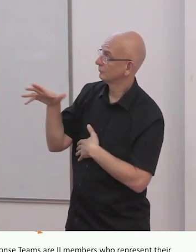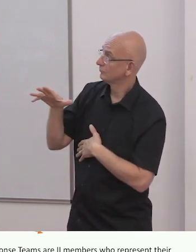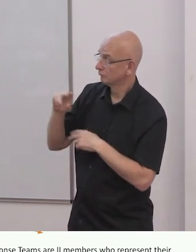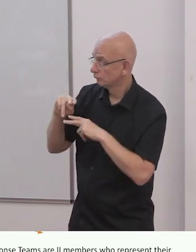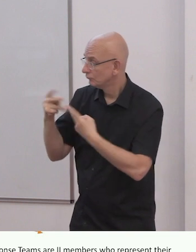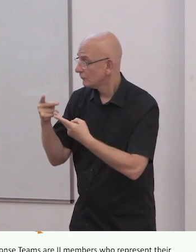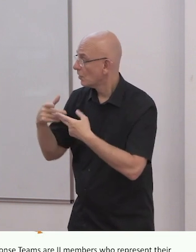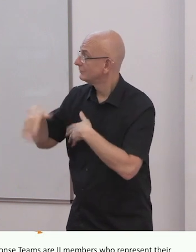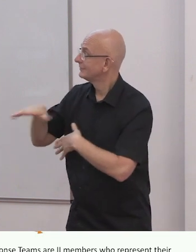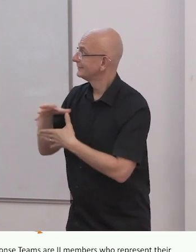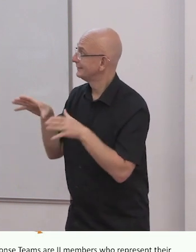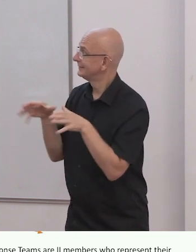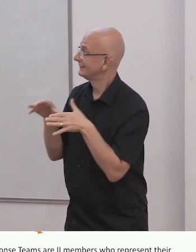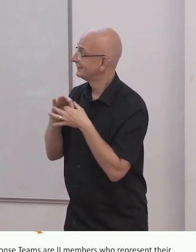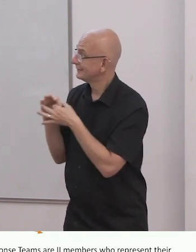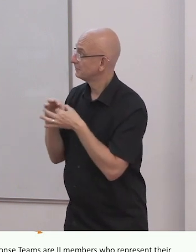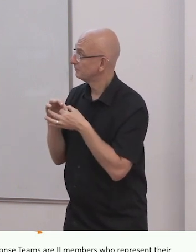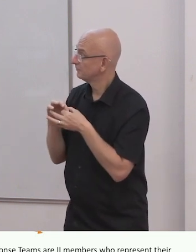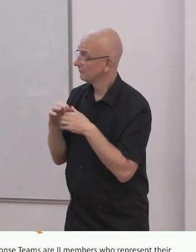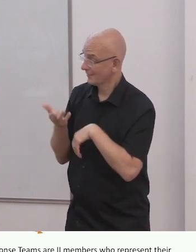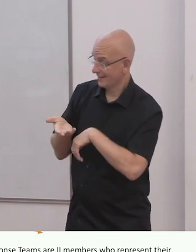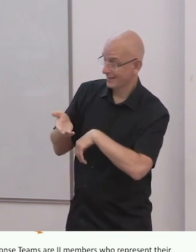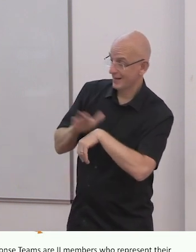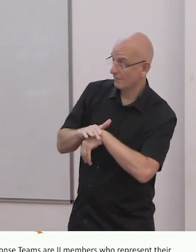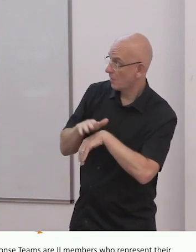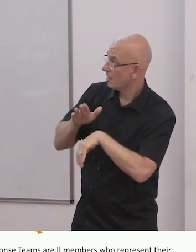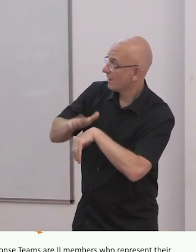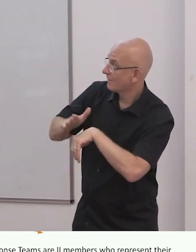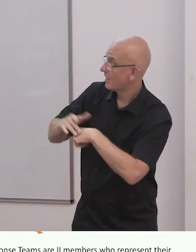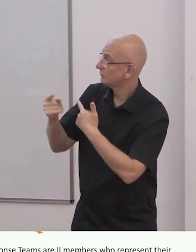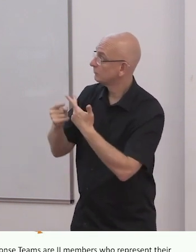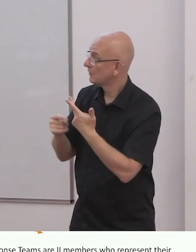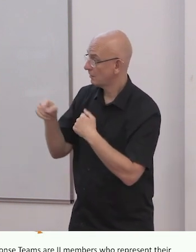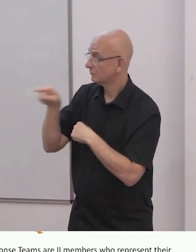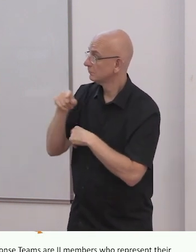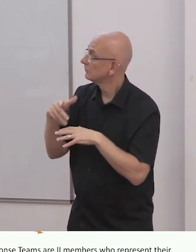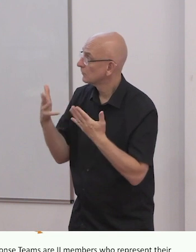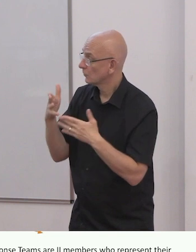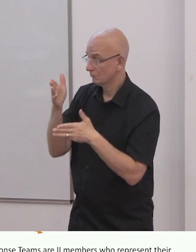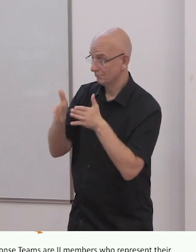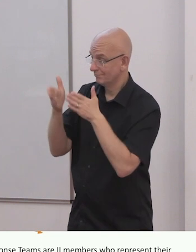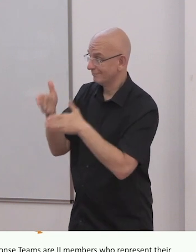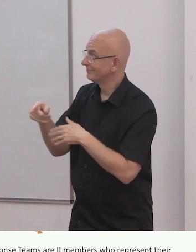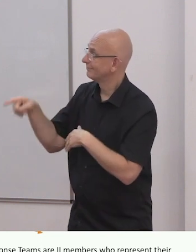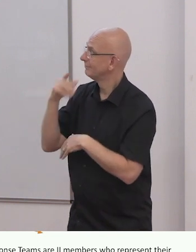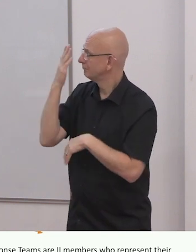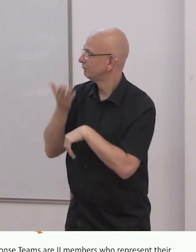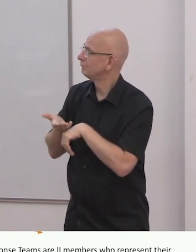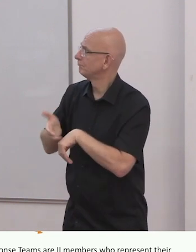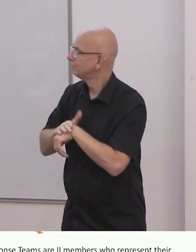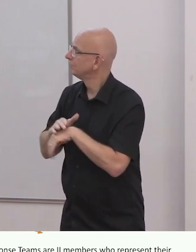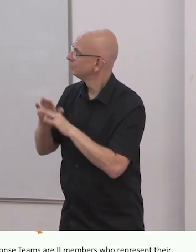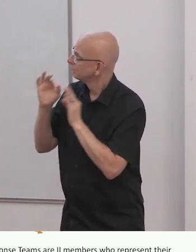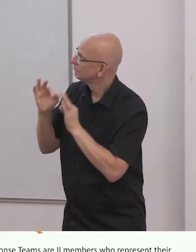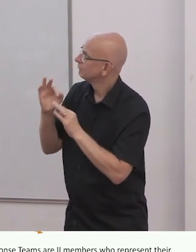highly specialized on some aspects of inclusive education, such as the